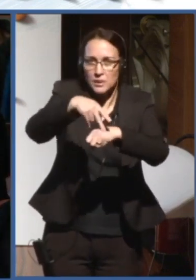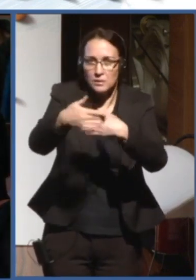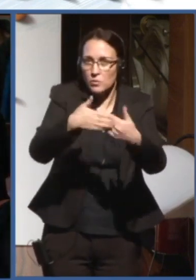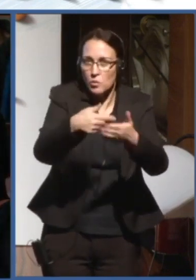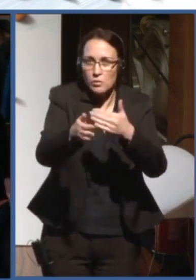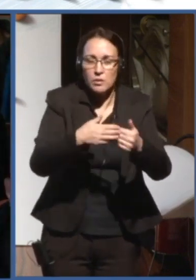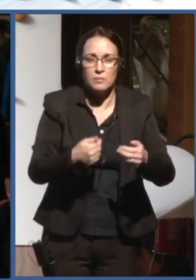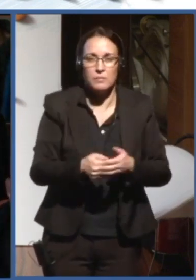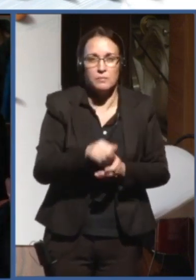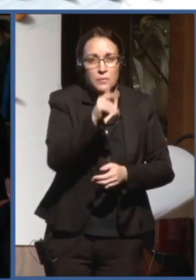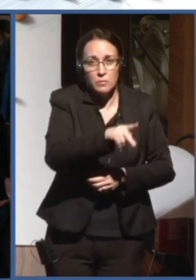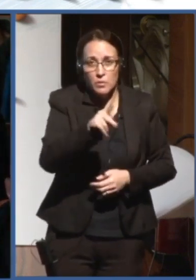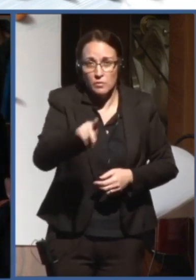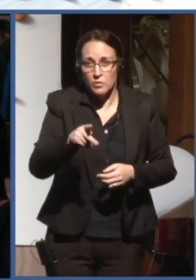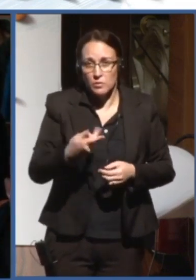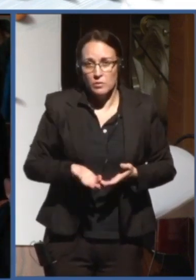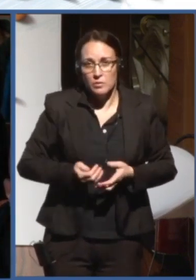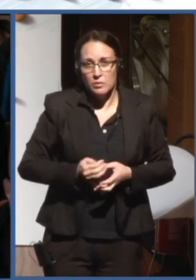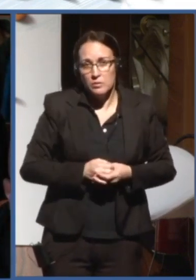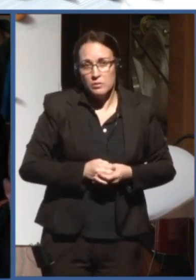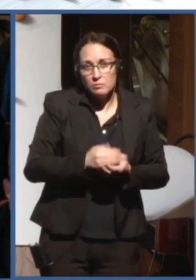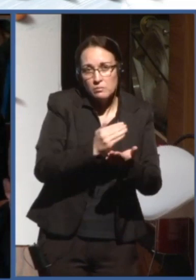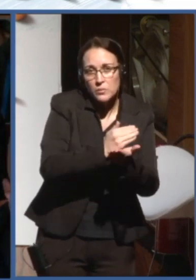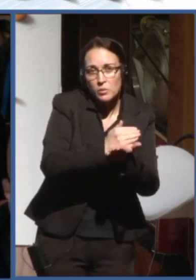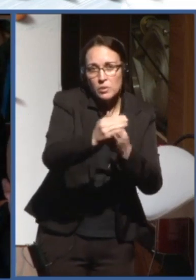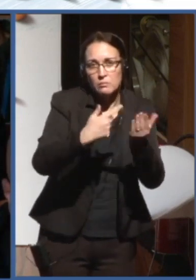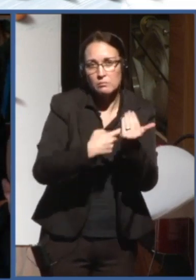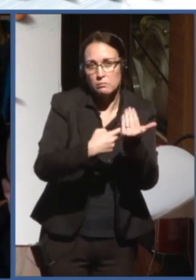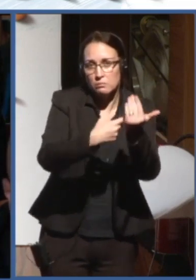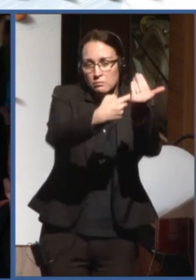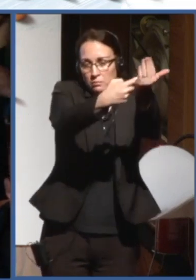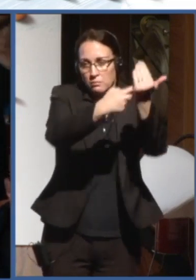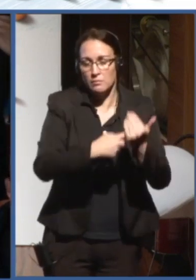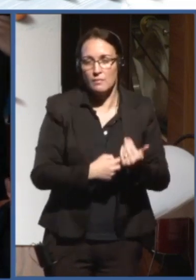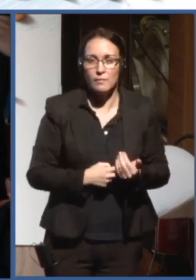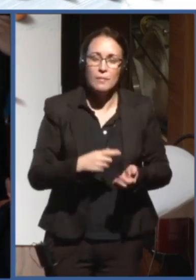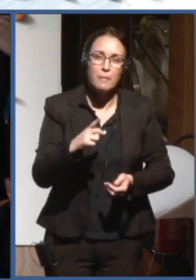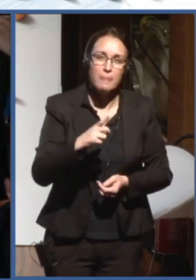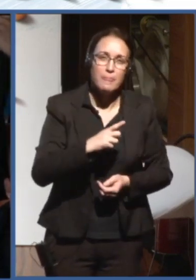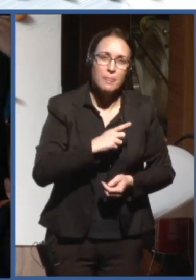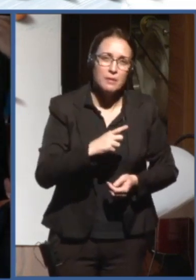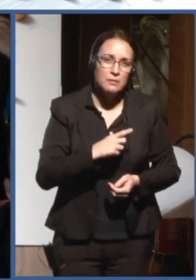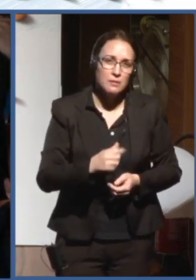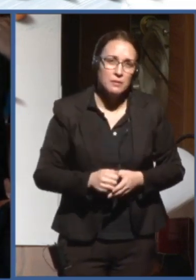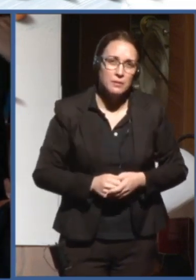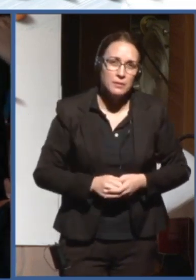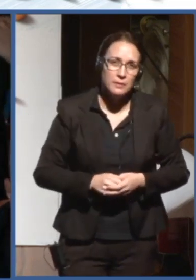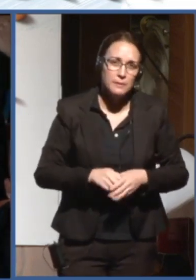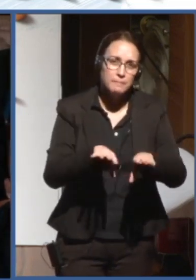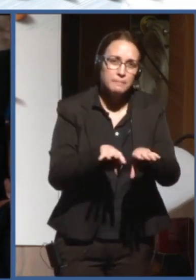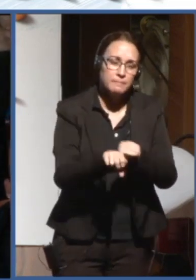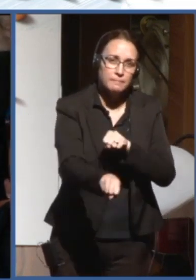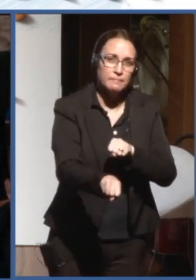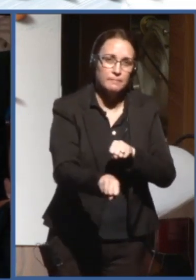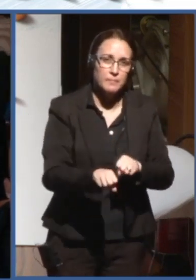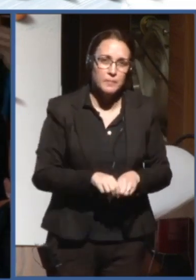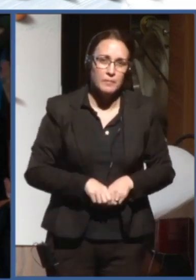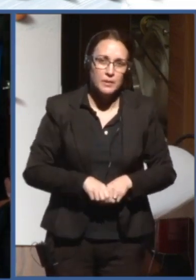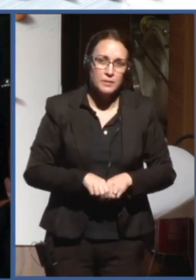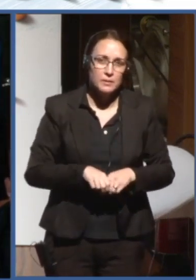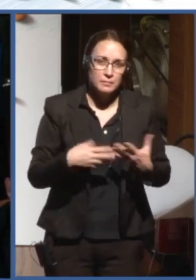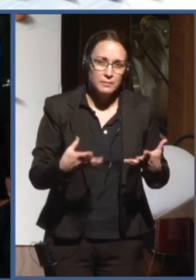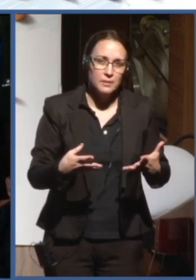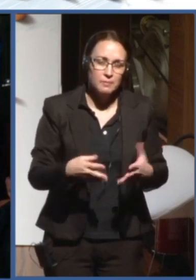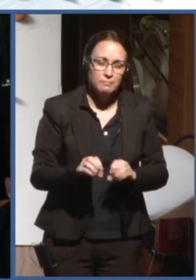teachers were born in a moment analogical and they have to have training to impact